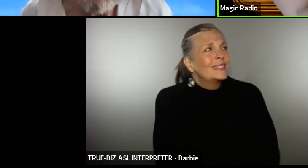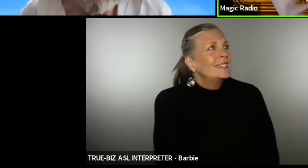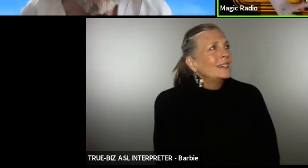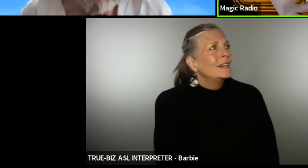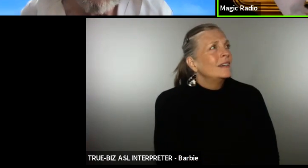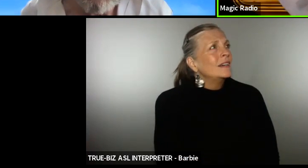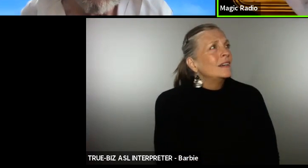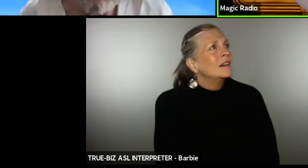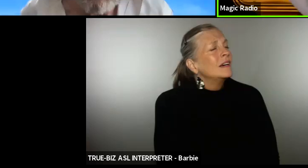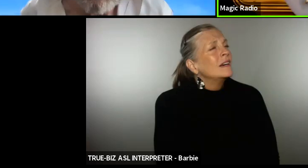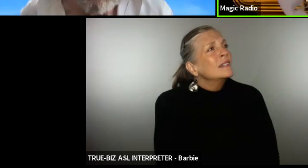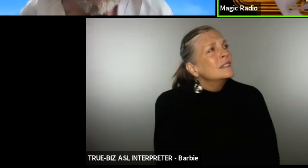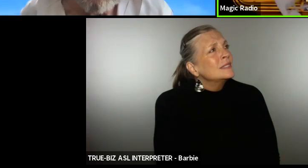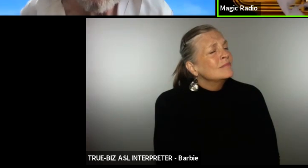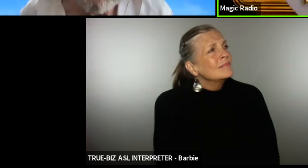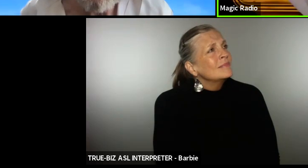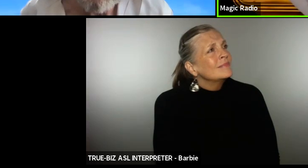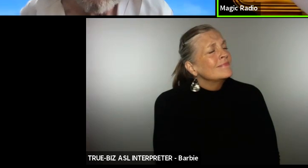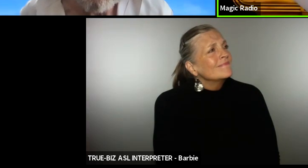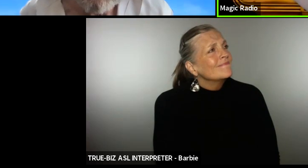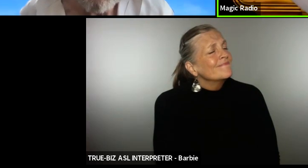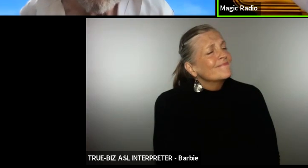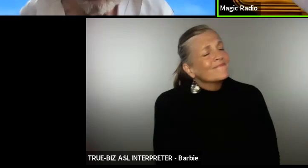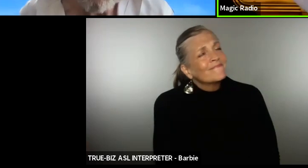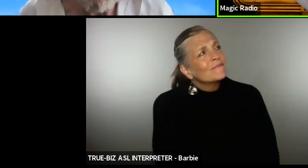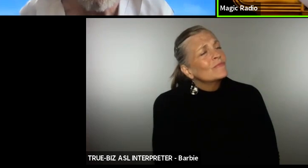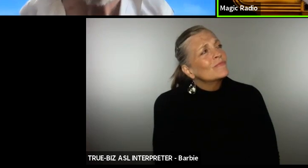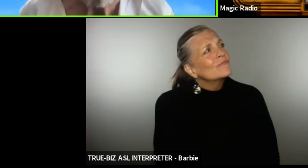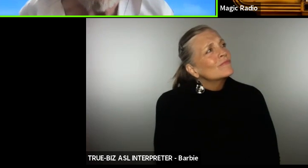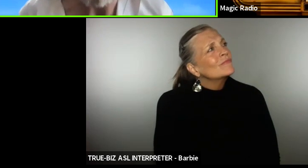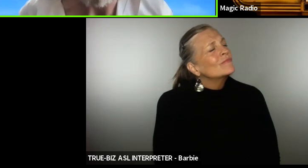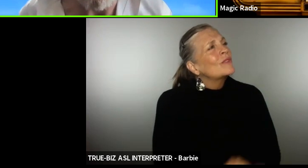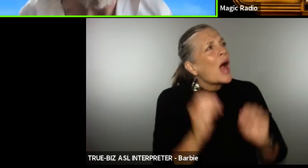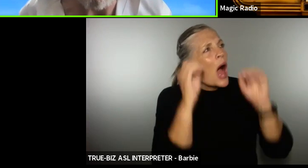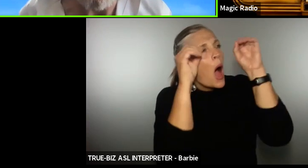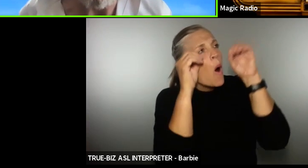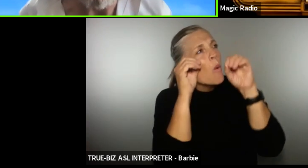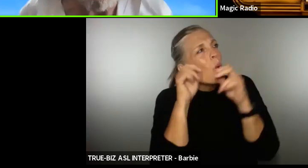don't you remember any of it a little